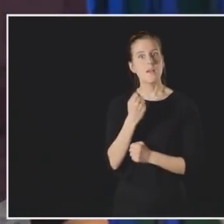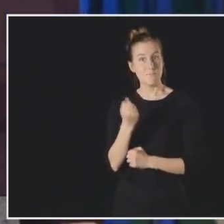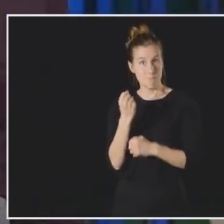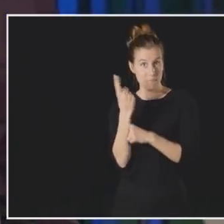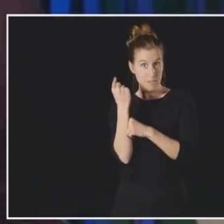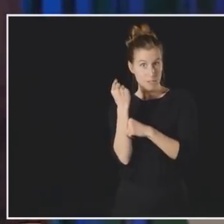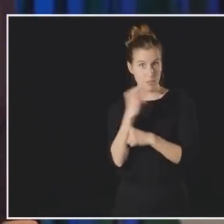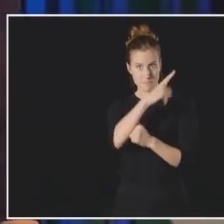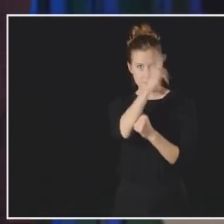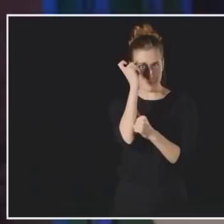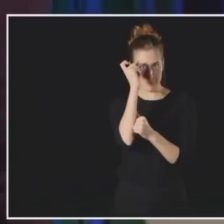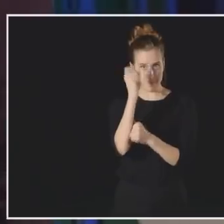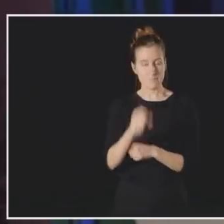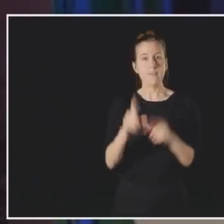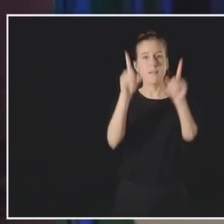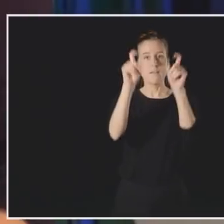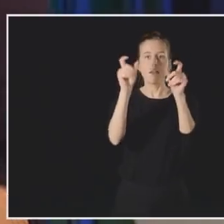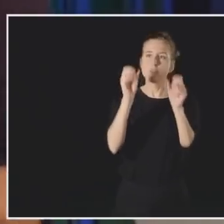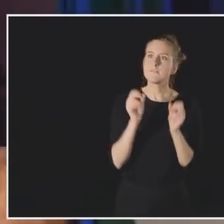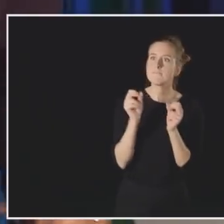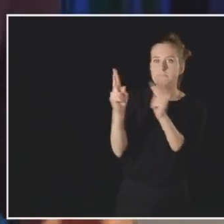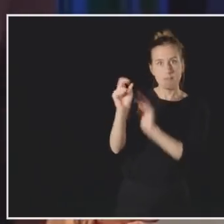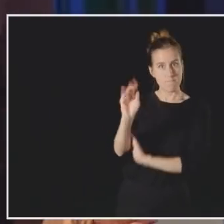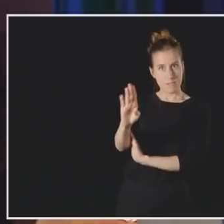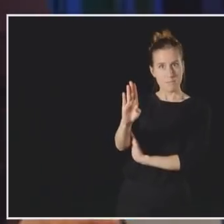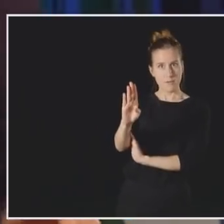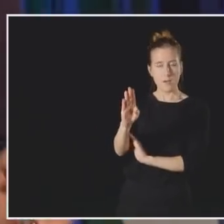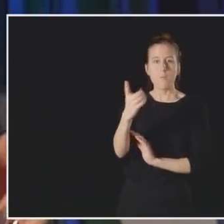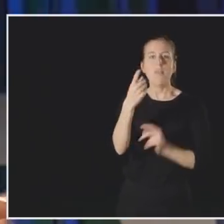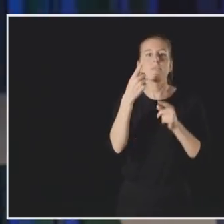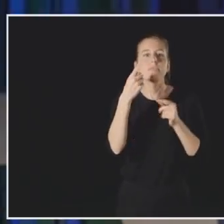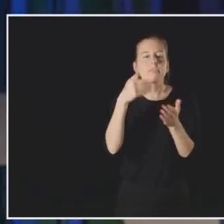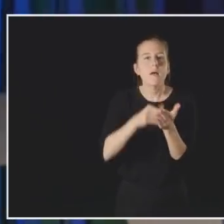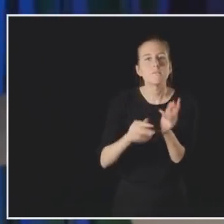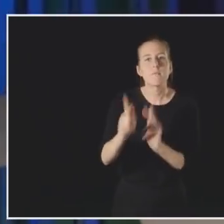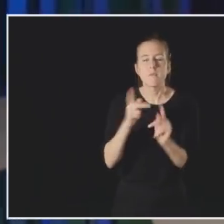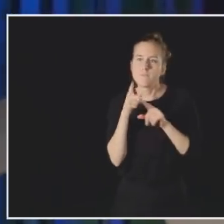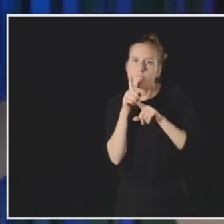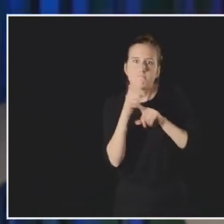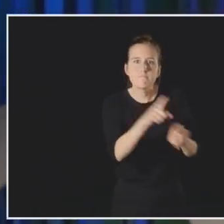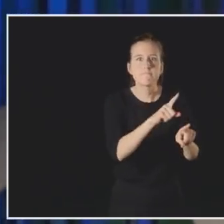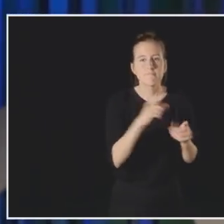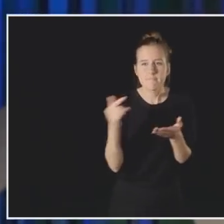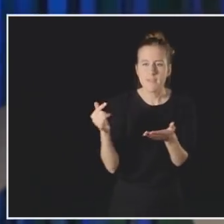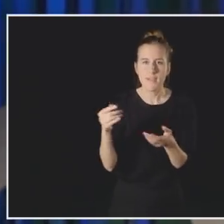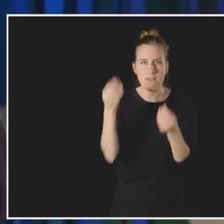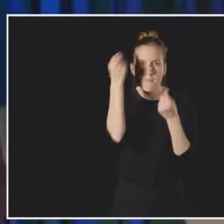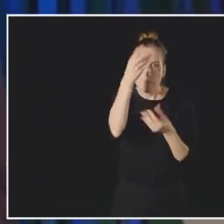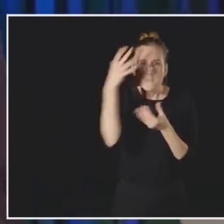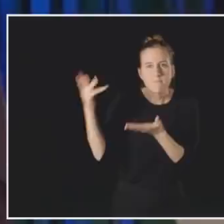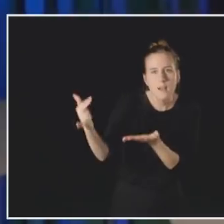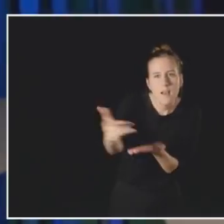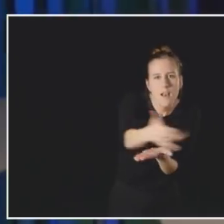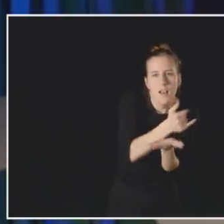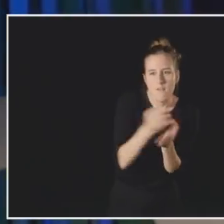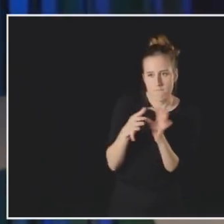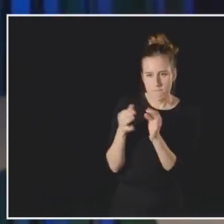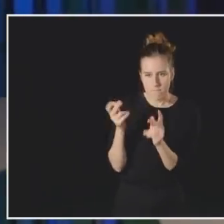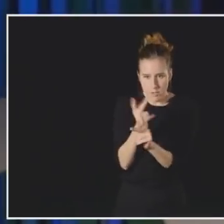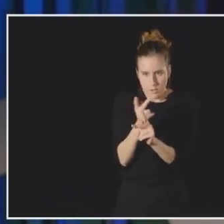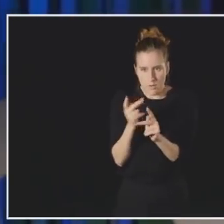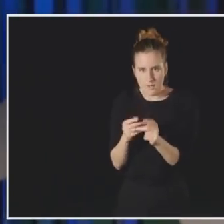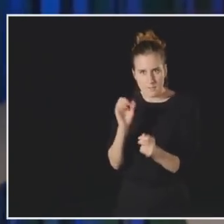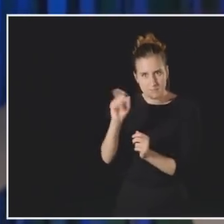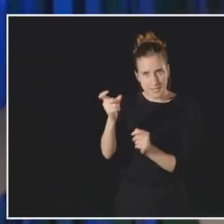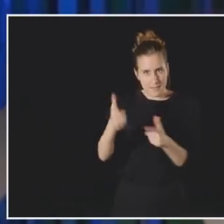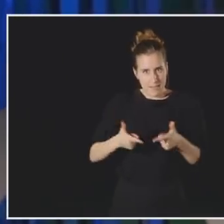Last summer, I created an online survey where over 1,000 people answered to gather information about our relationship